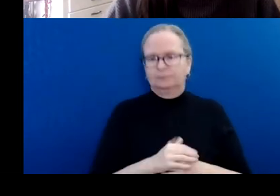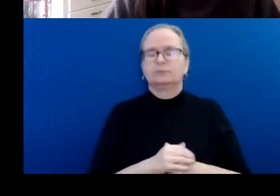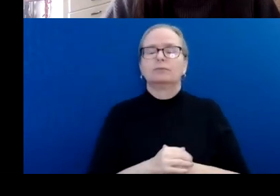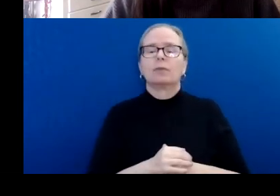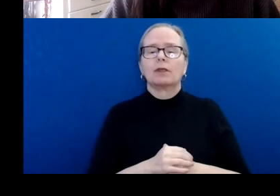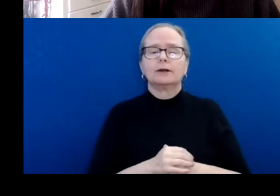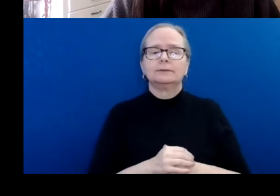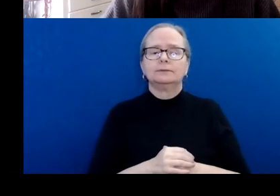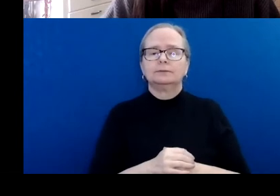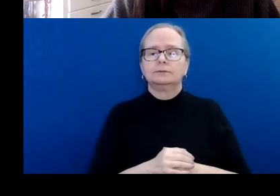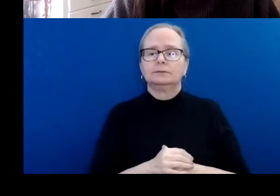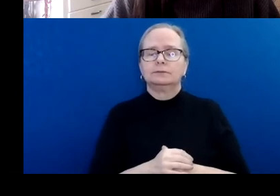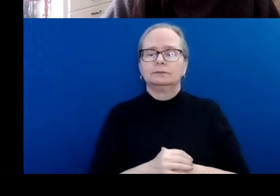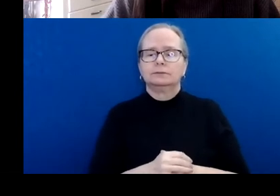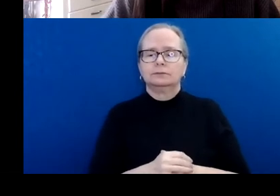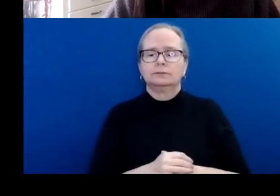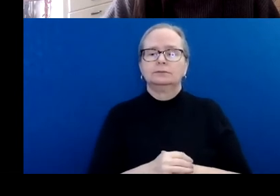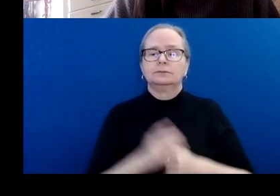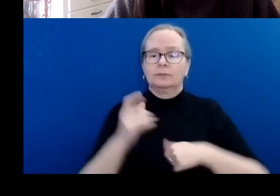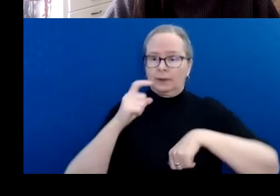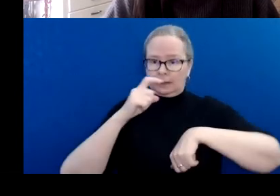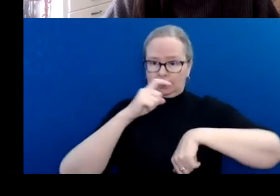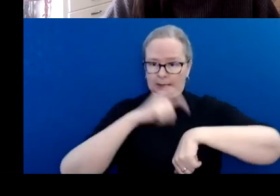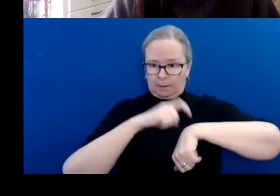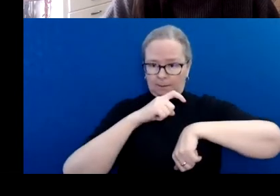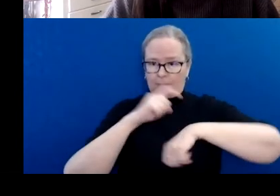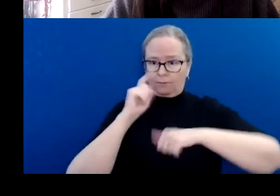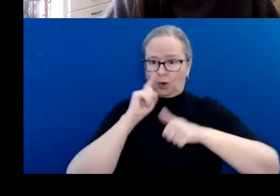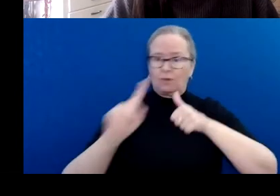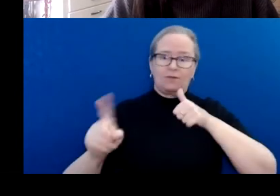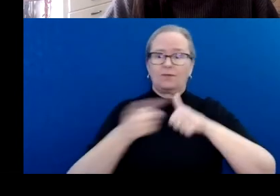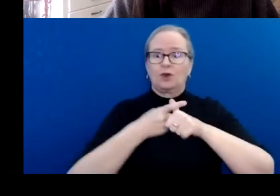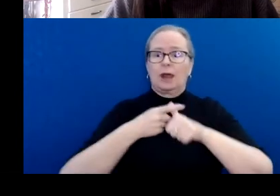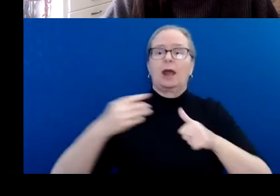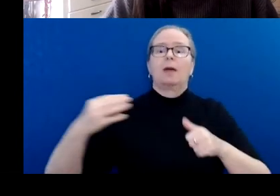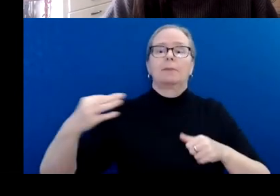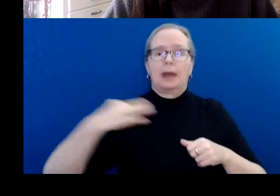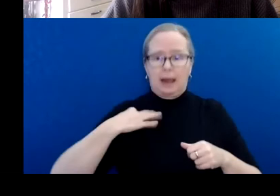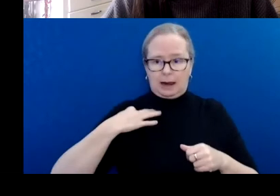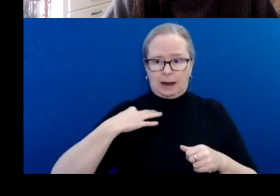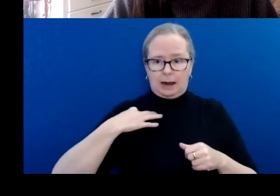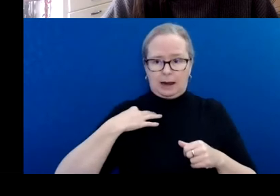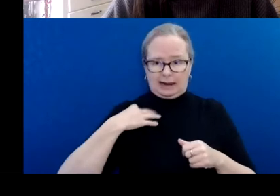The deadline or cutoff for the first intake was May 2, 2022.